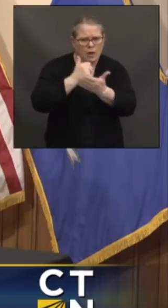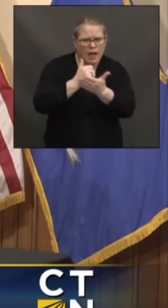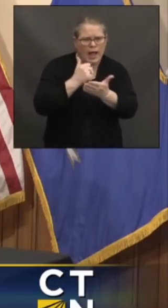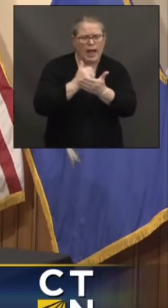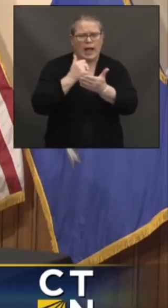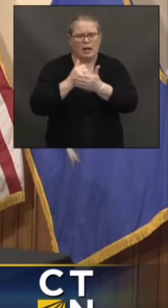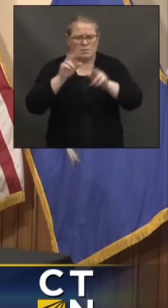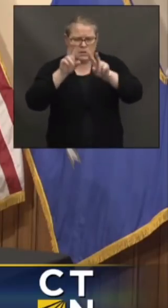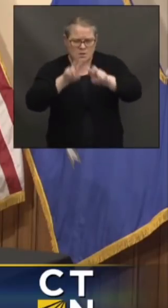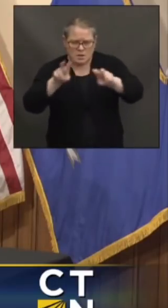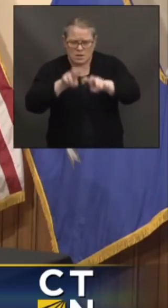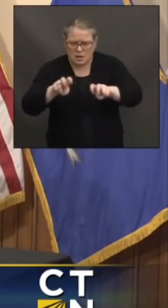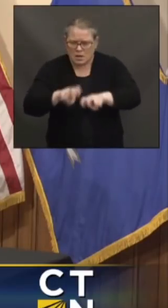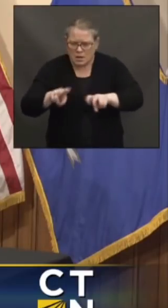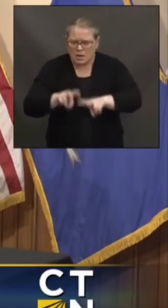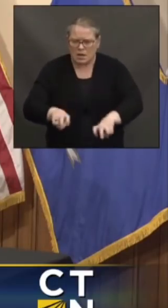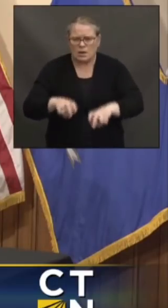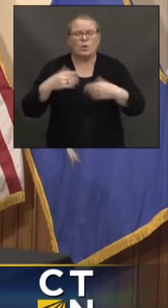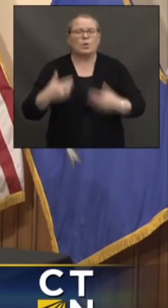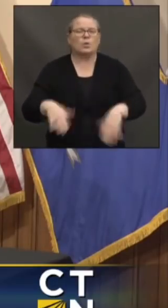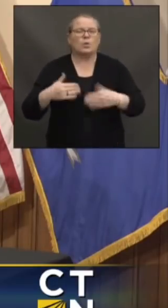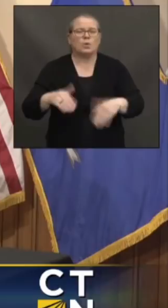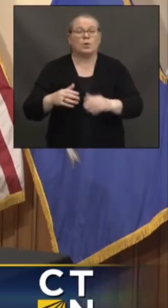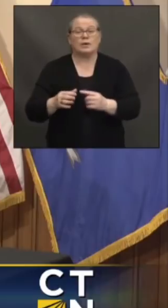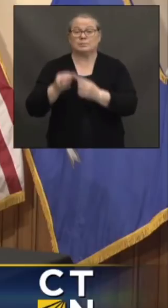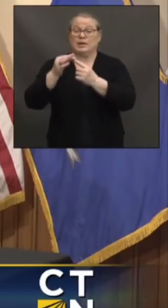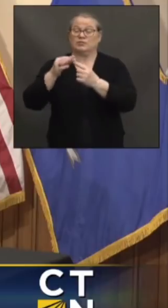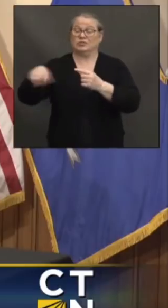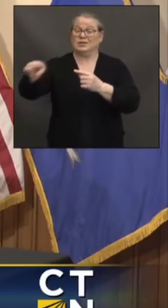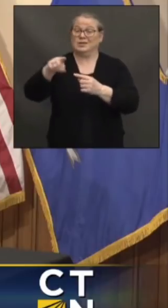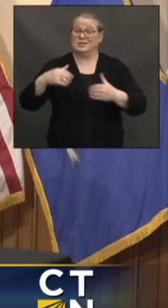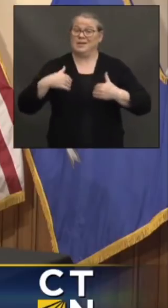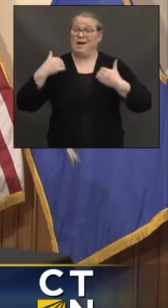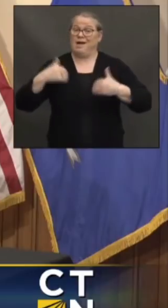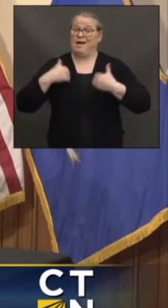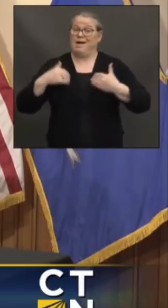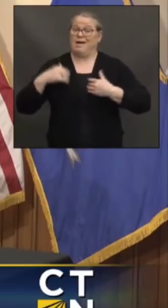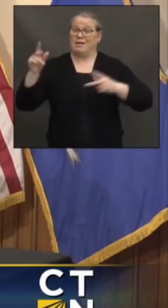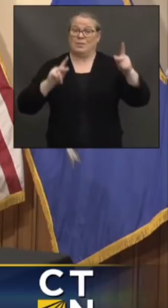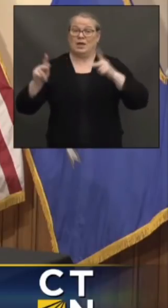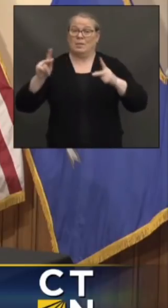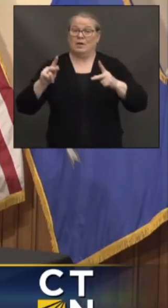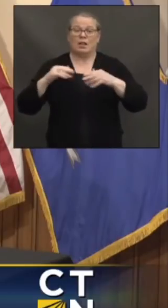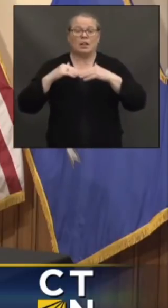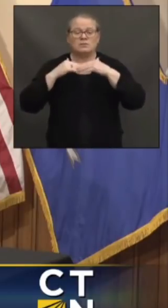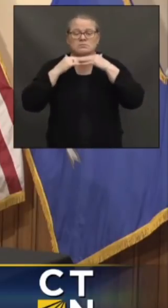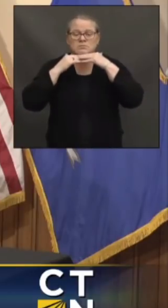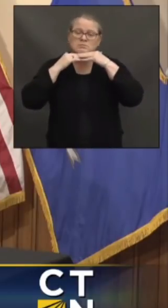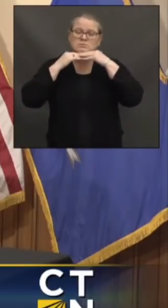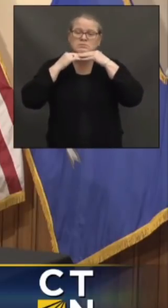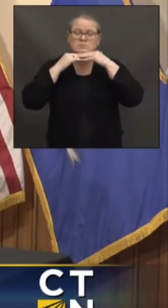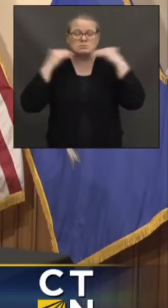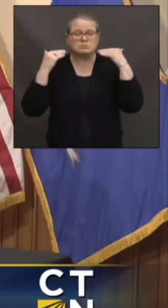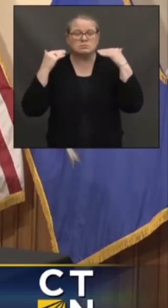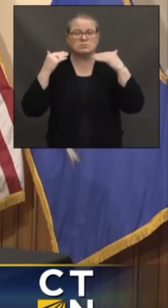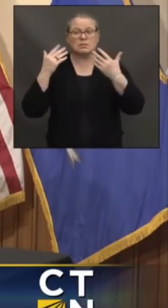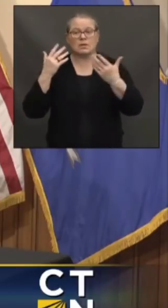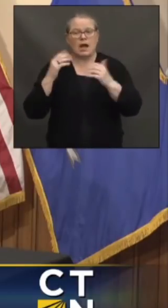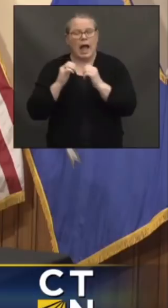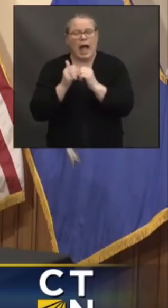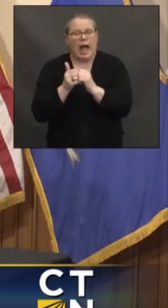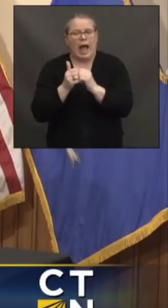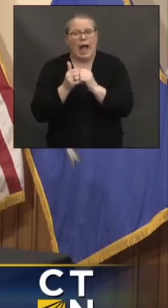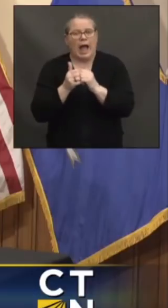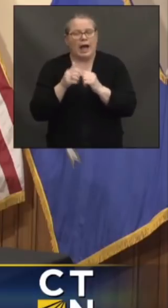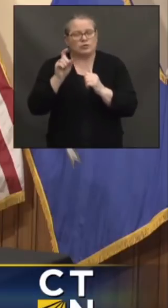young people being at the end of their rope in terms of dealing with this and then could act upon that similar to what happened this weekend? How